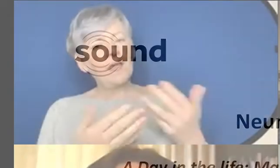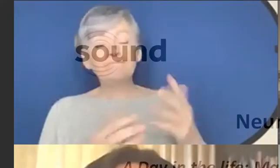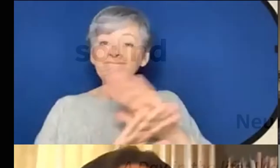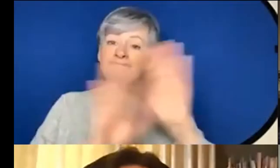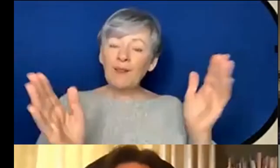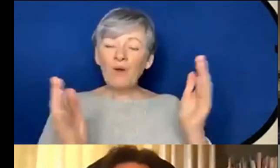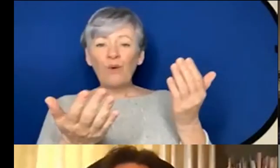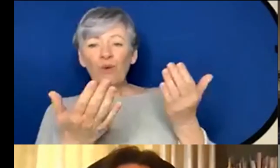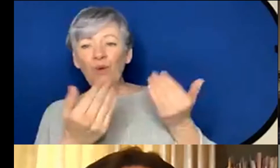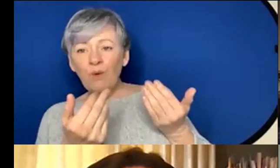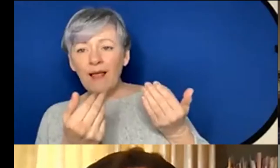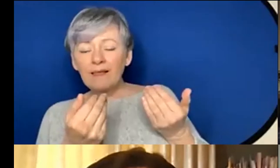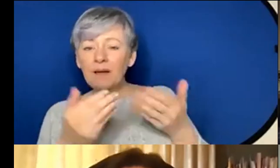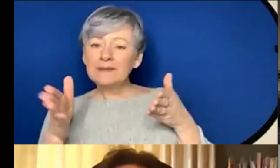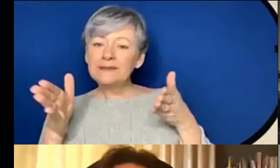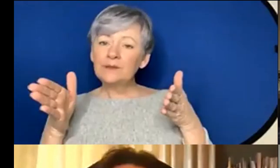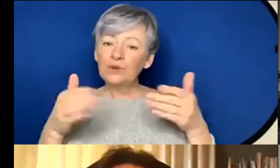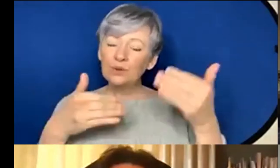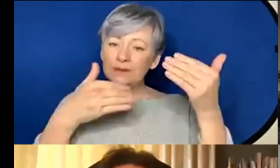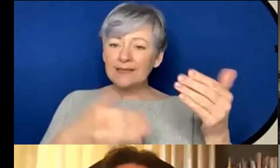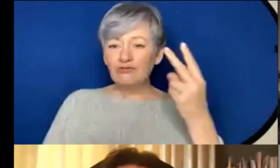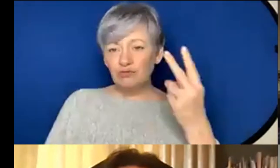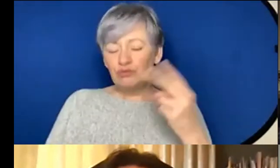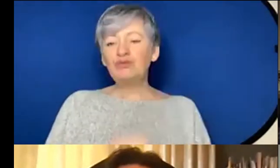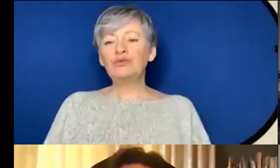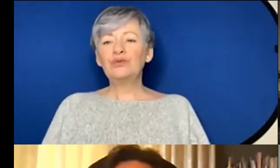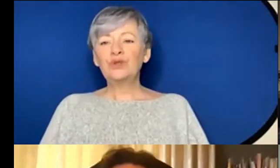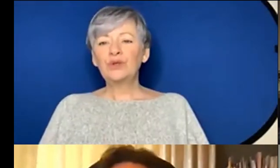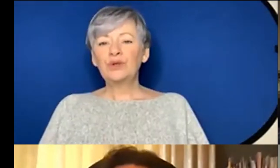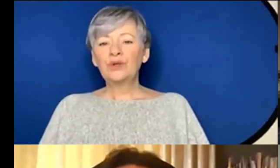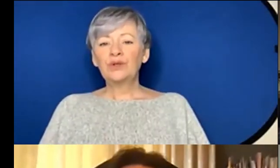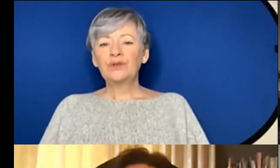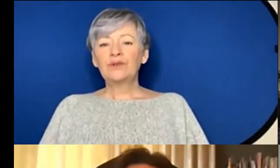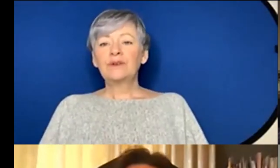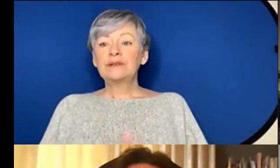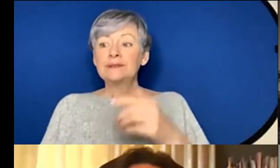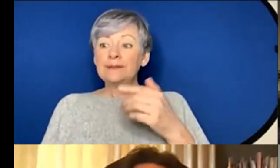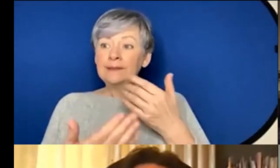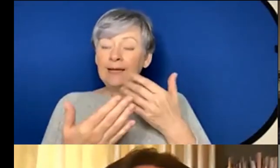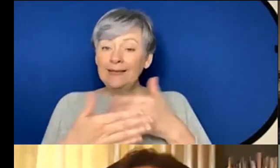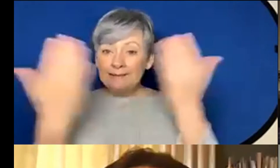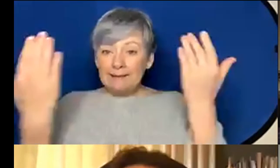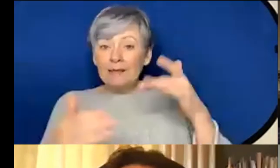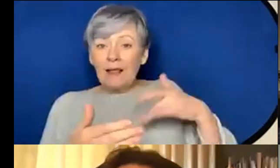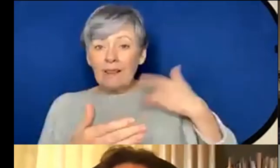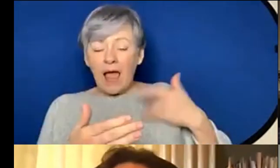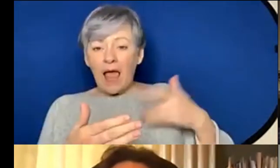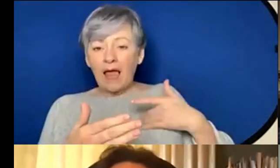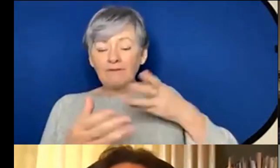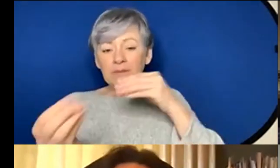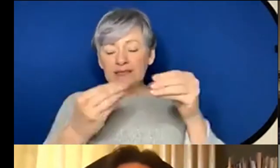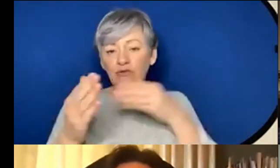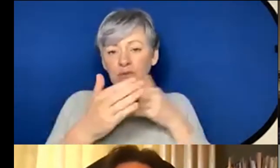to session two a day in the life material barriers and other